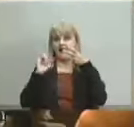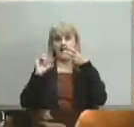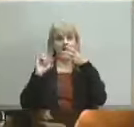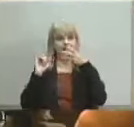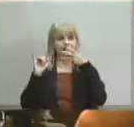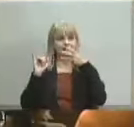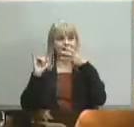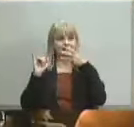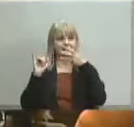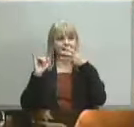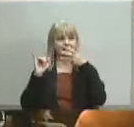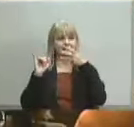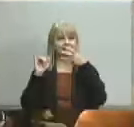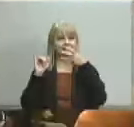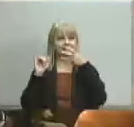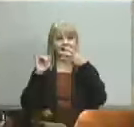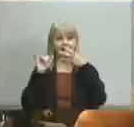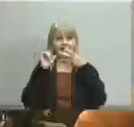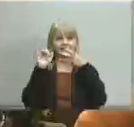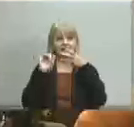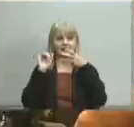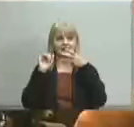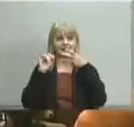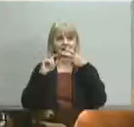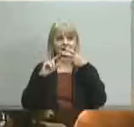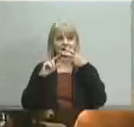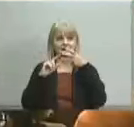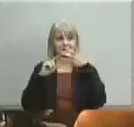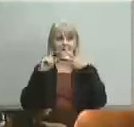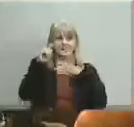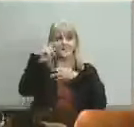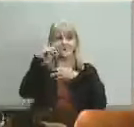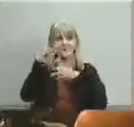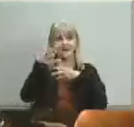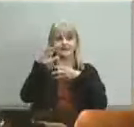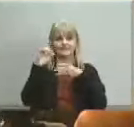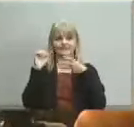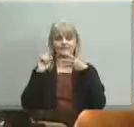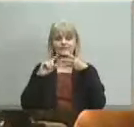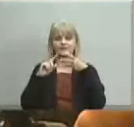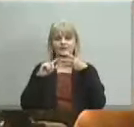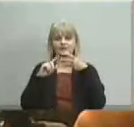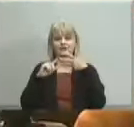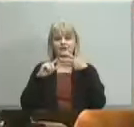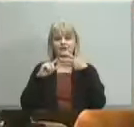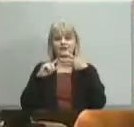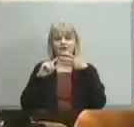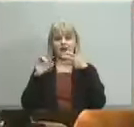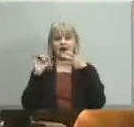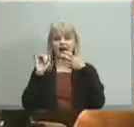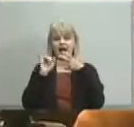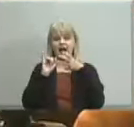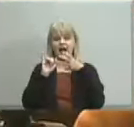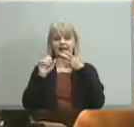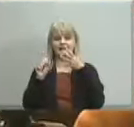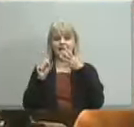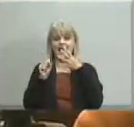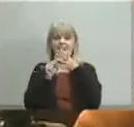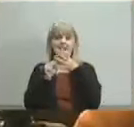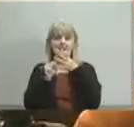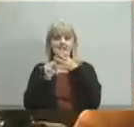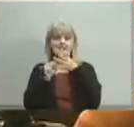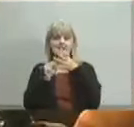no i said no i did not i said p5 oh okay um i and s i